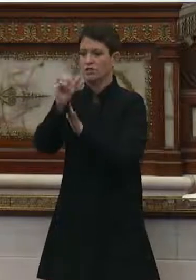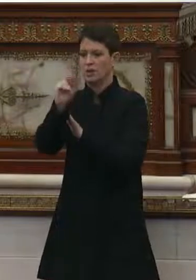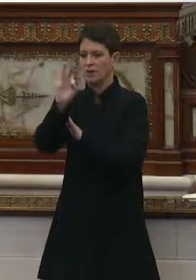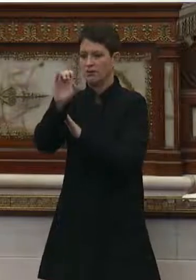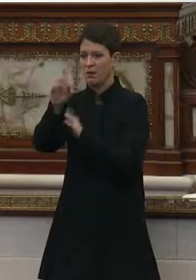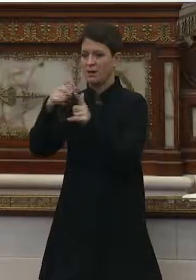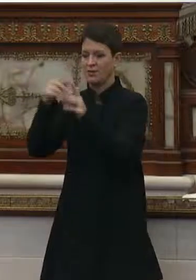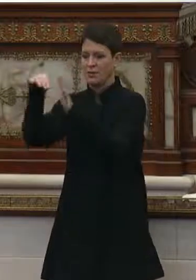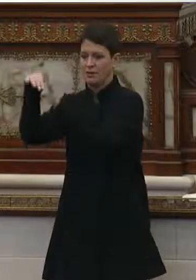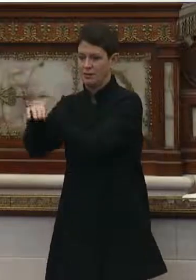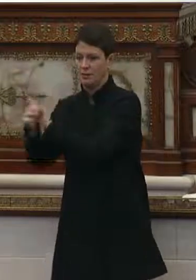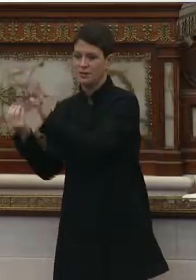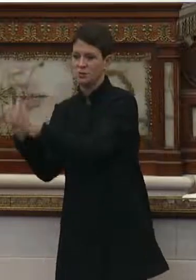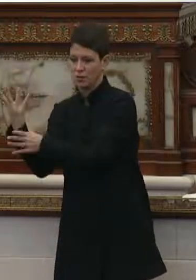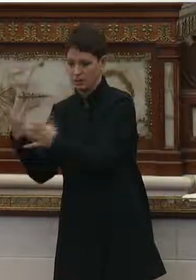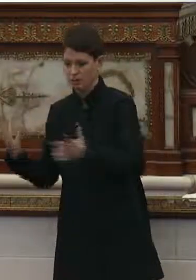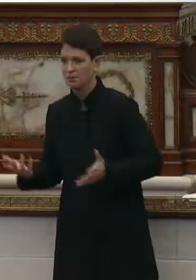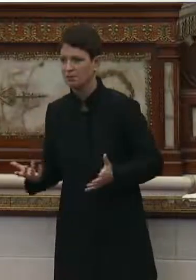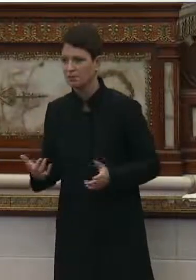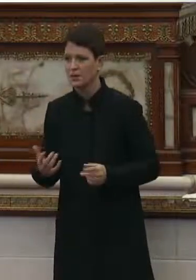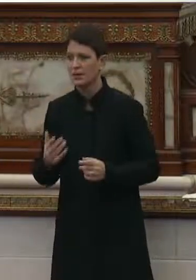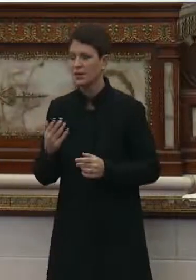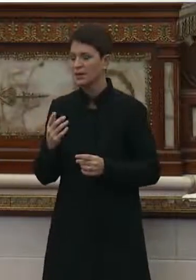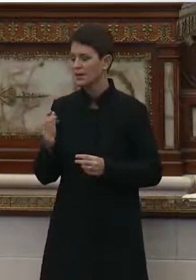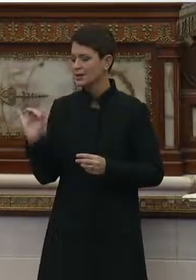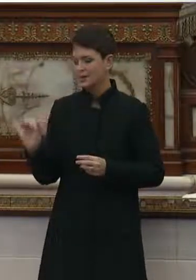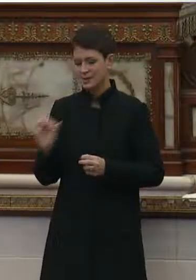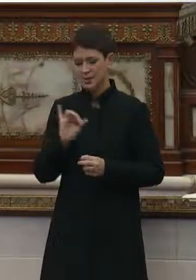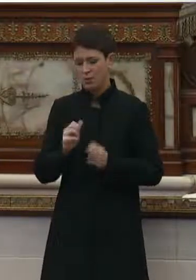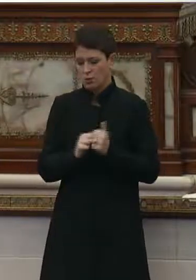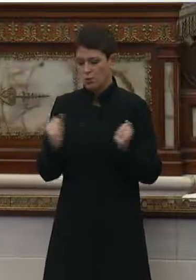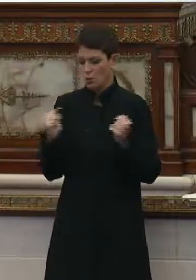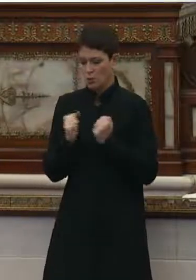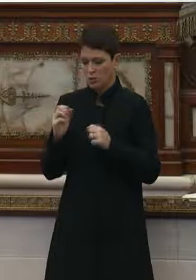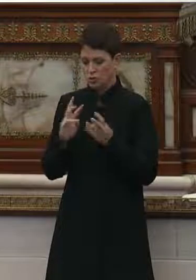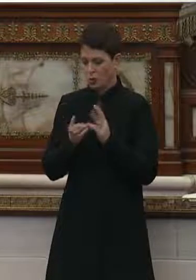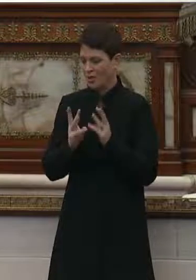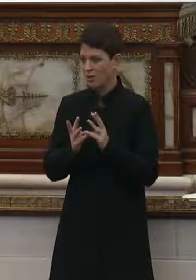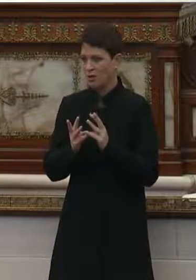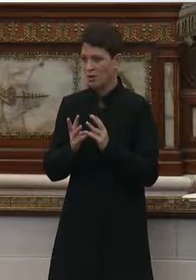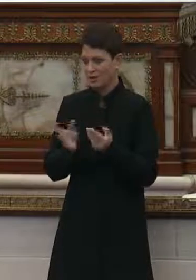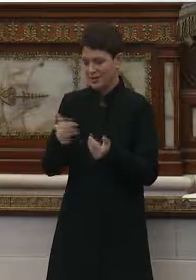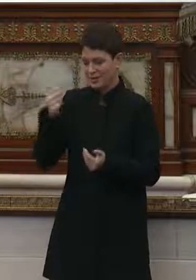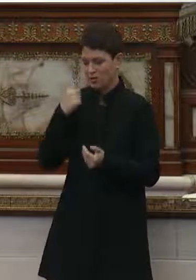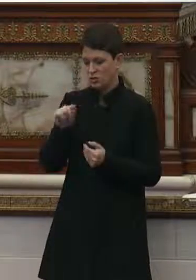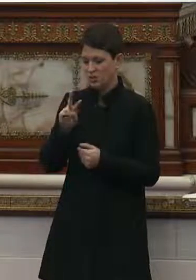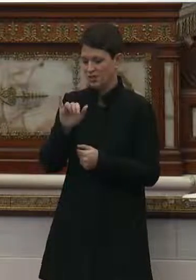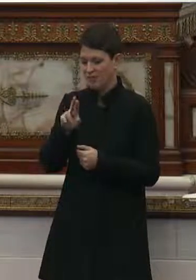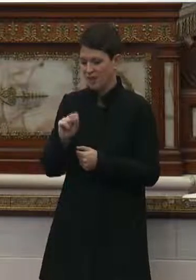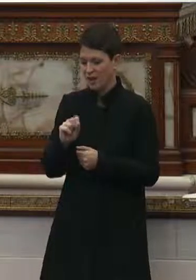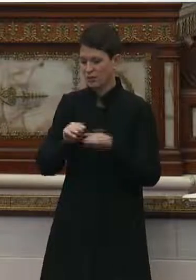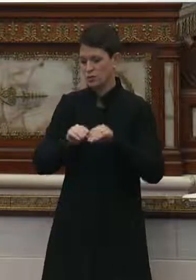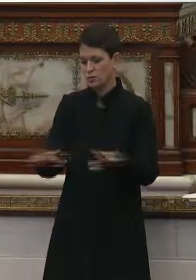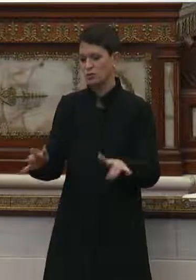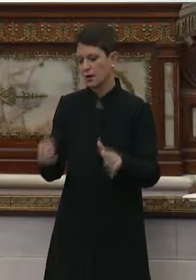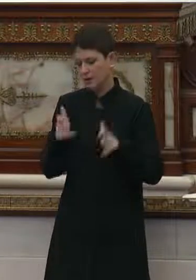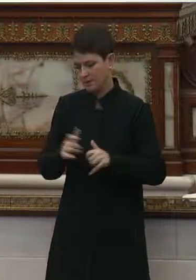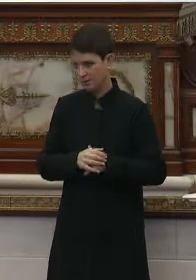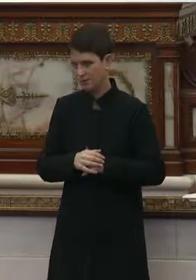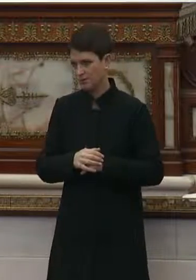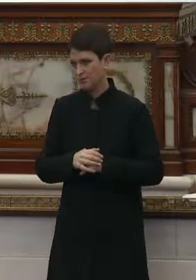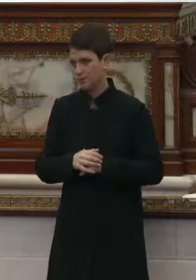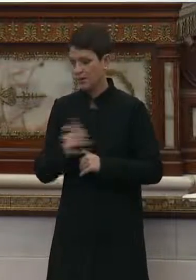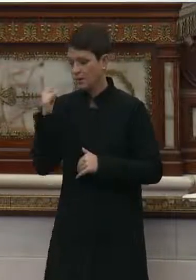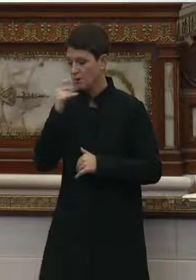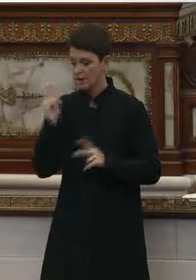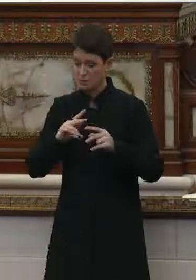then it tends to subside in the spring. There's something about the winter weather that makes it easier for these viruses to spread. We don't know if